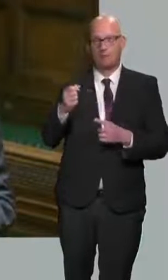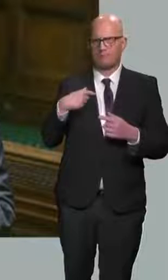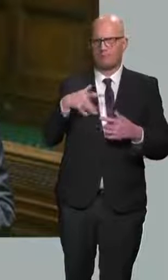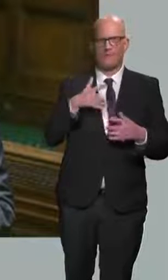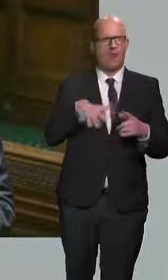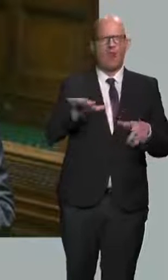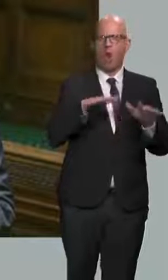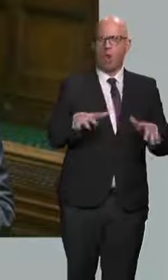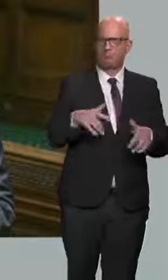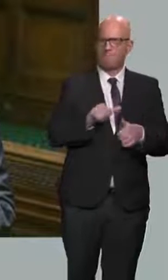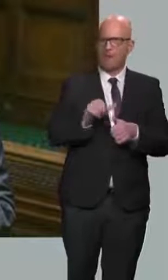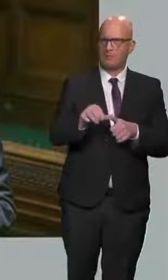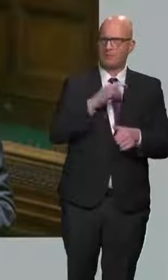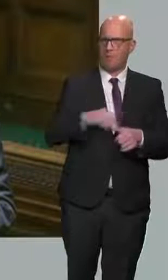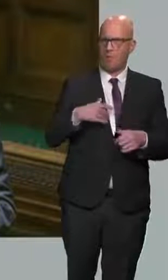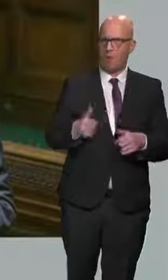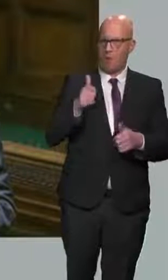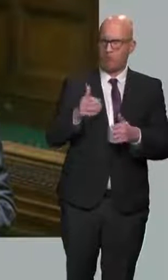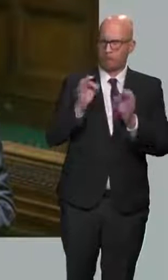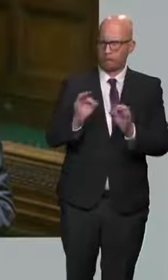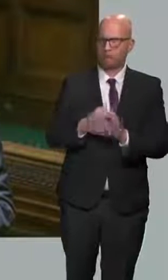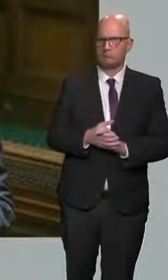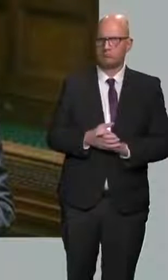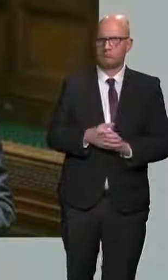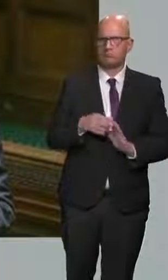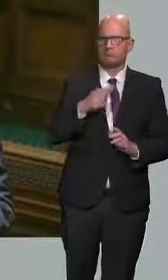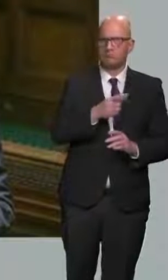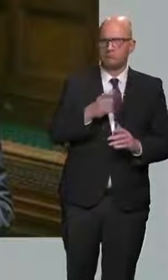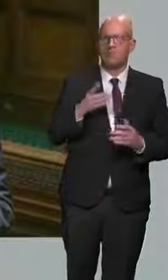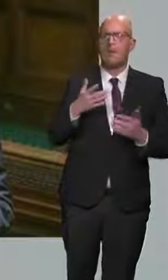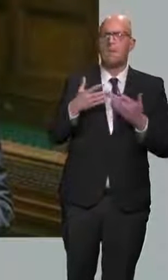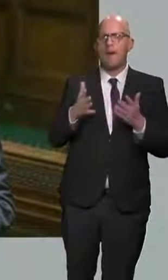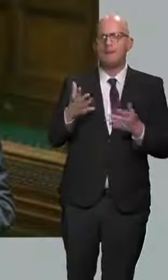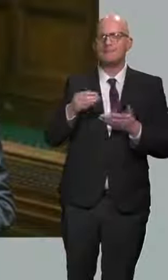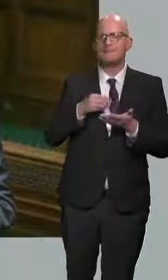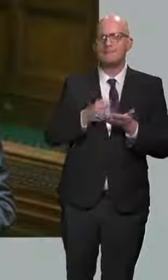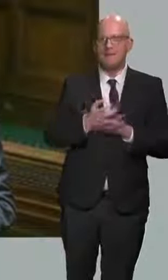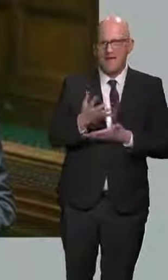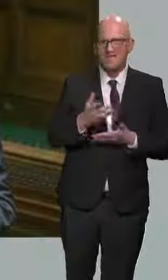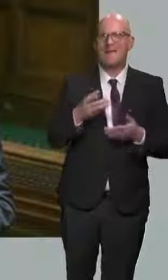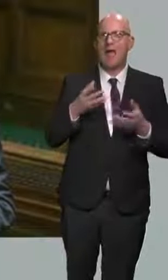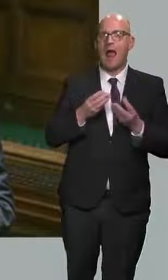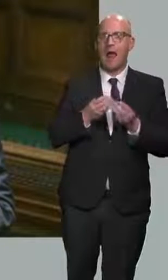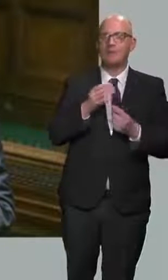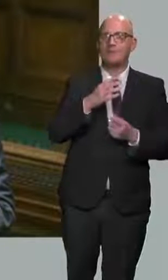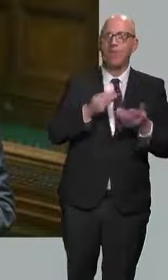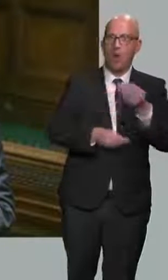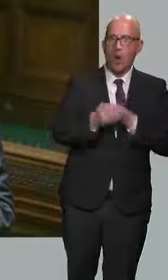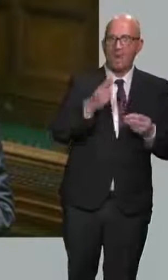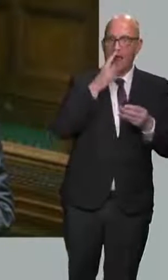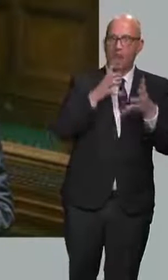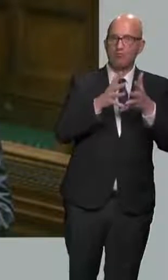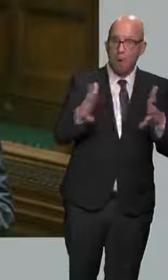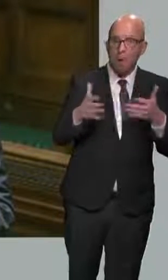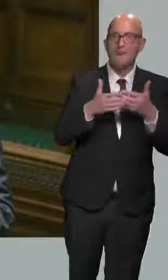The Chancellor has met the major obligations, which have public spending, which helps the economy to grow, which allows for more jobs